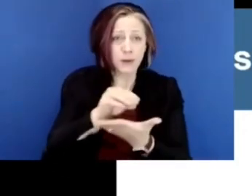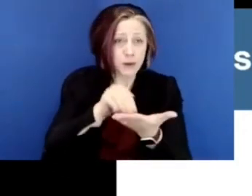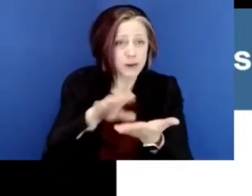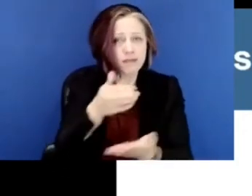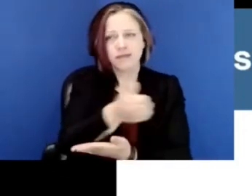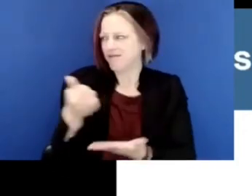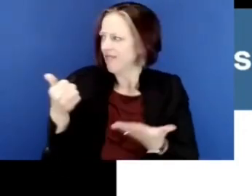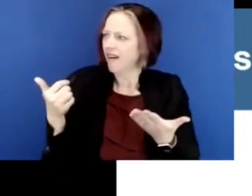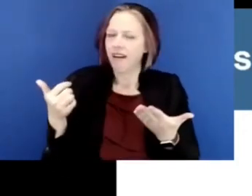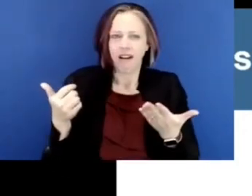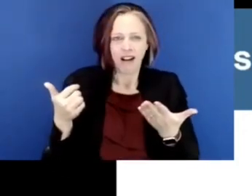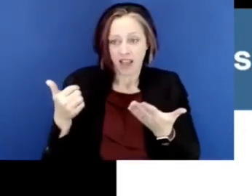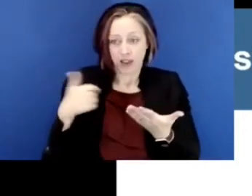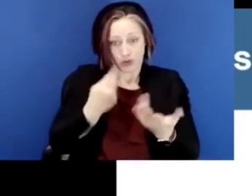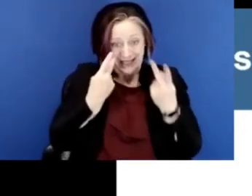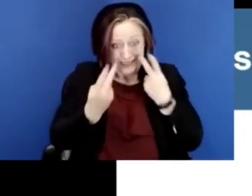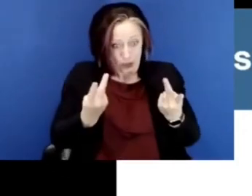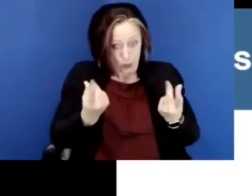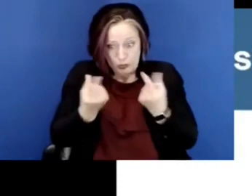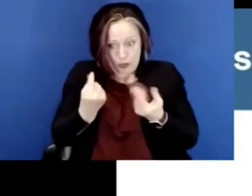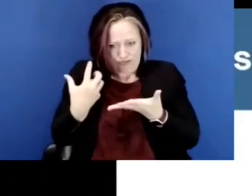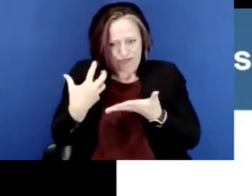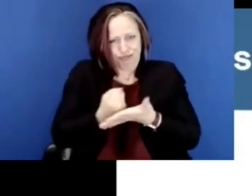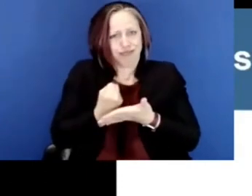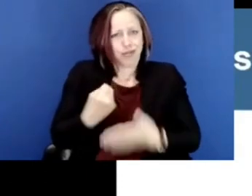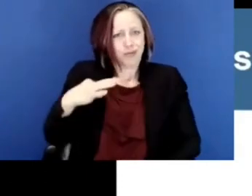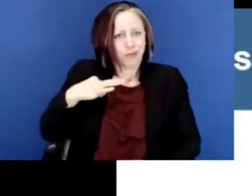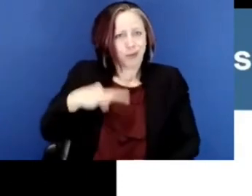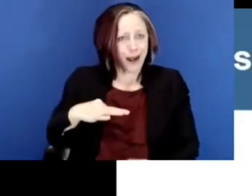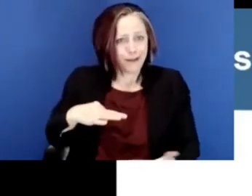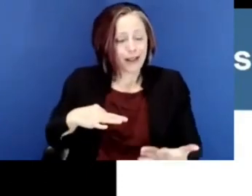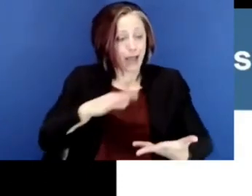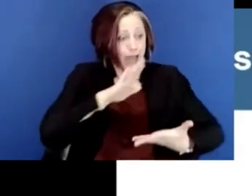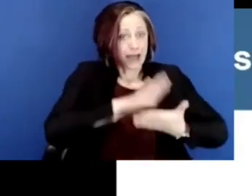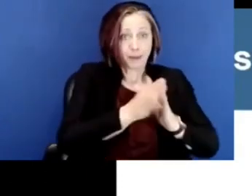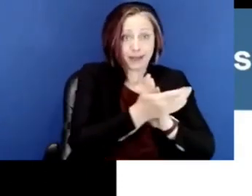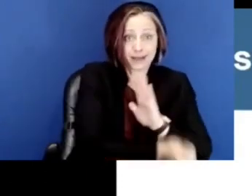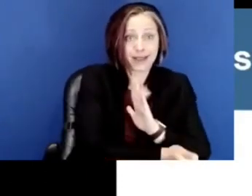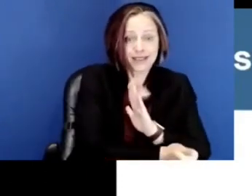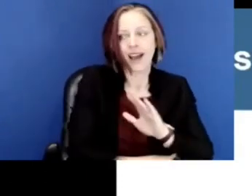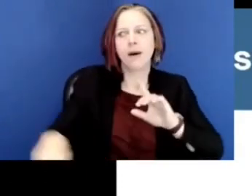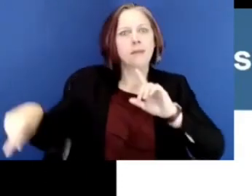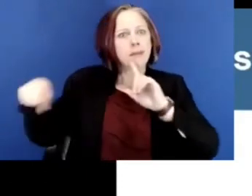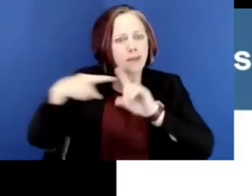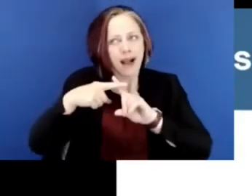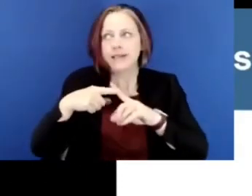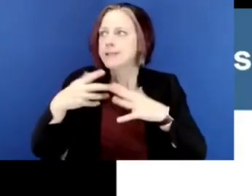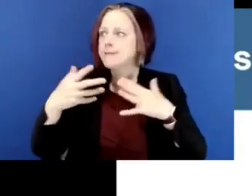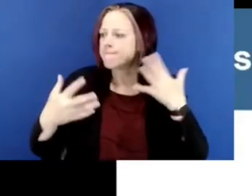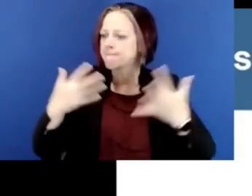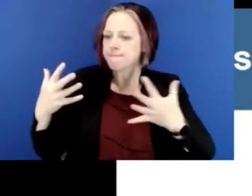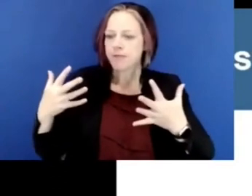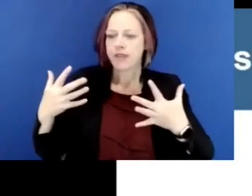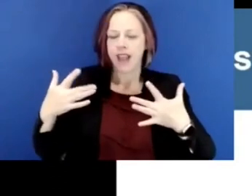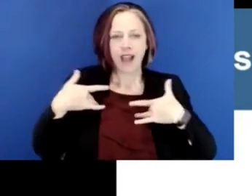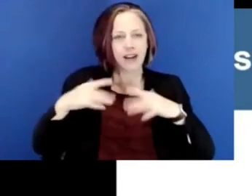to helping students use the experience to gain both academic skills and a sense